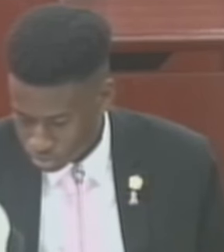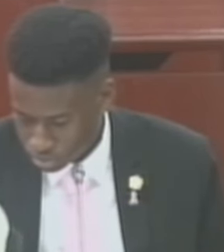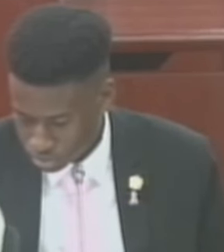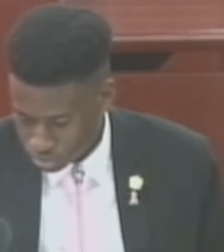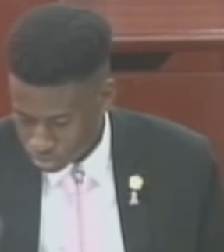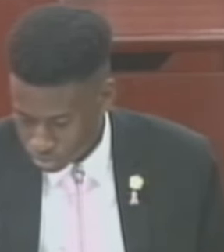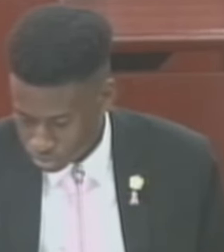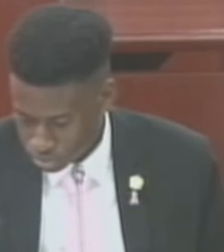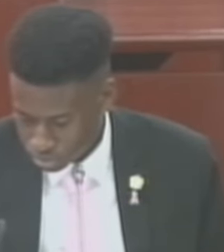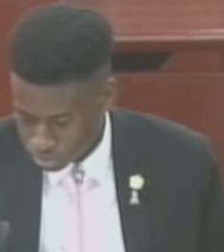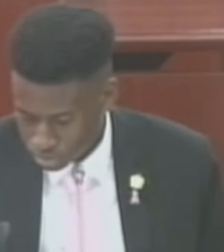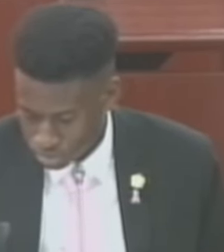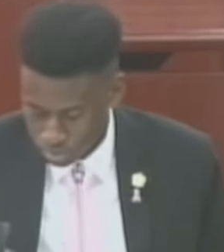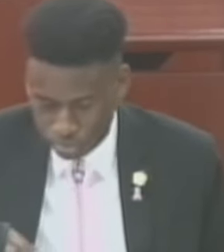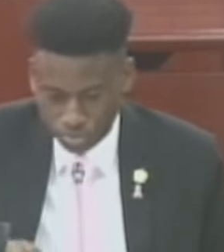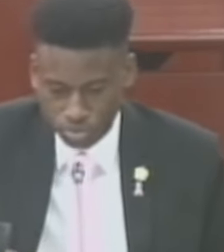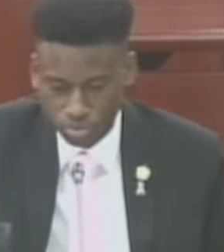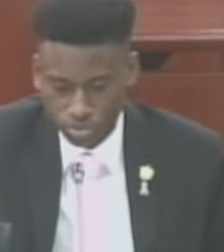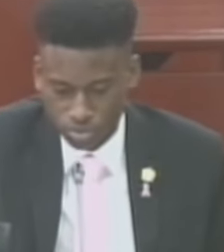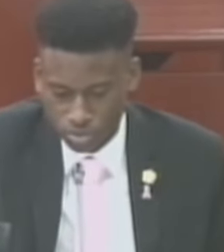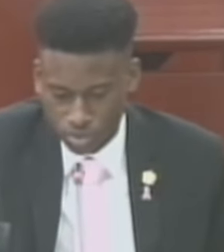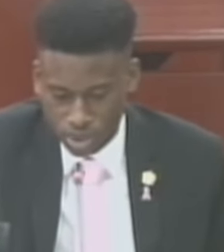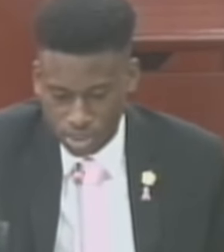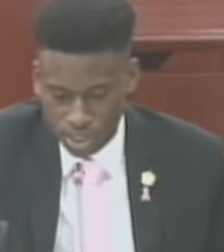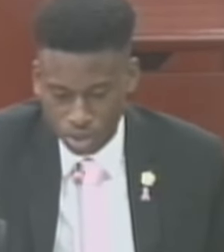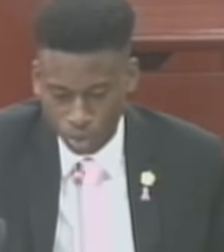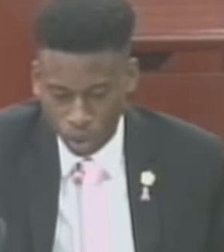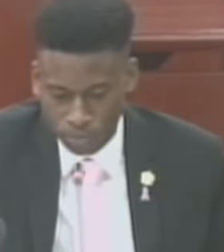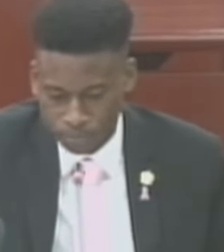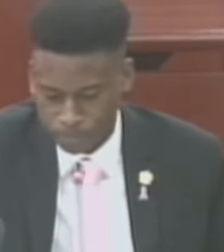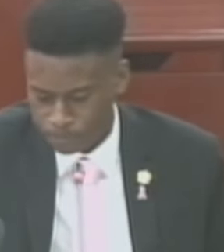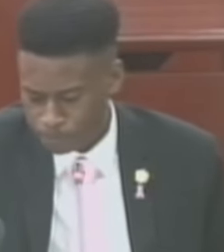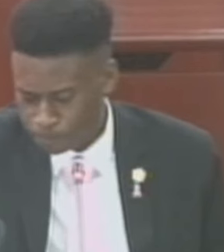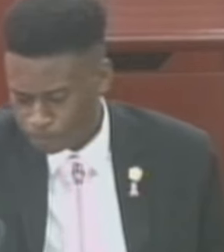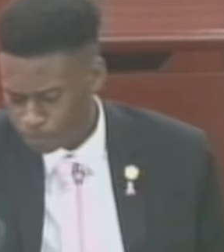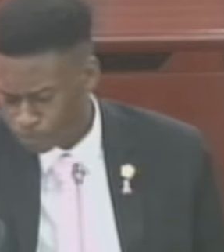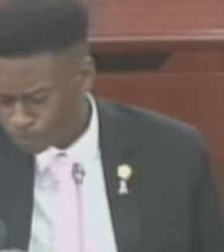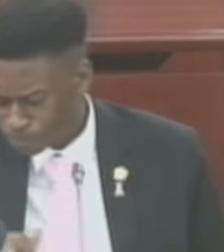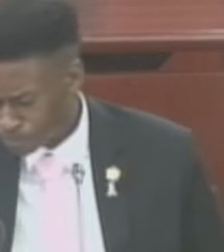against the ayes have it schedule 1